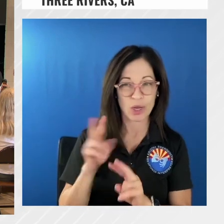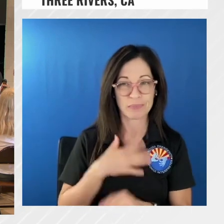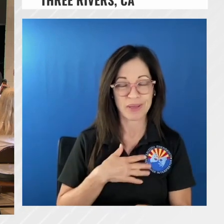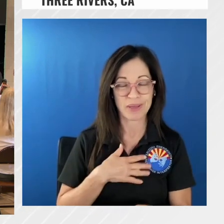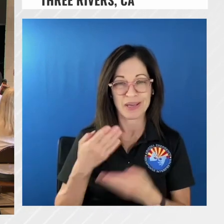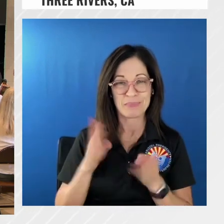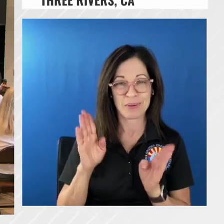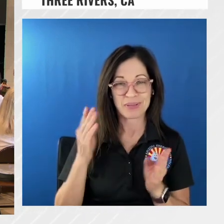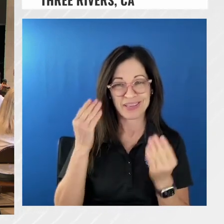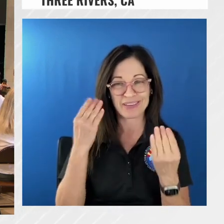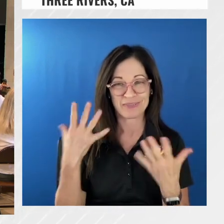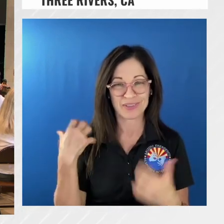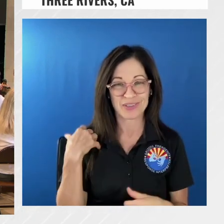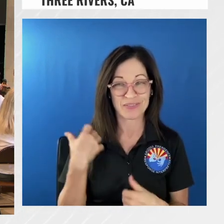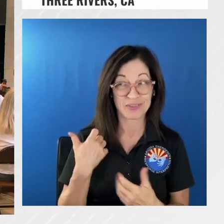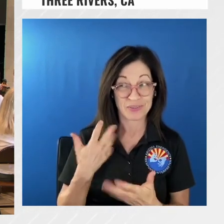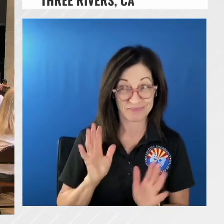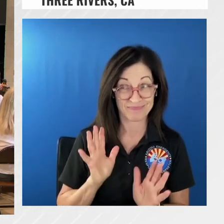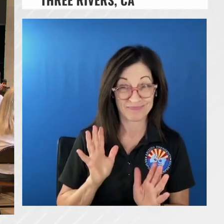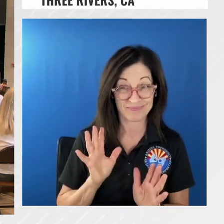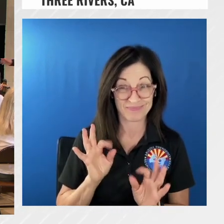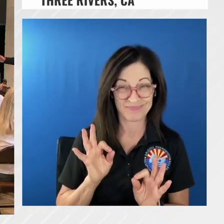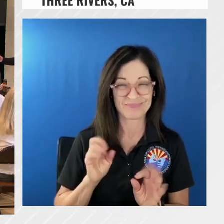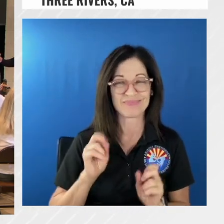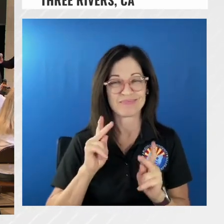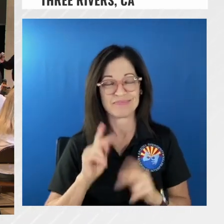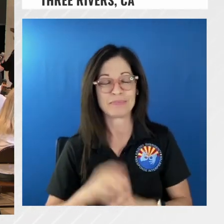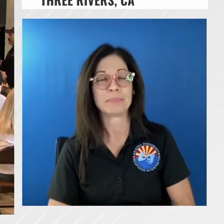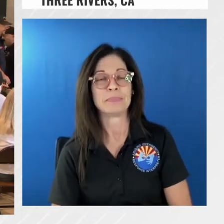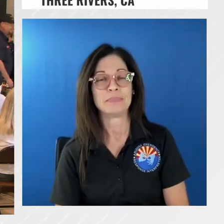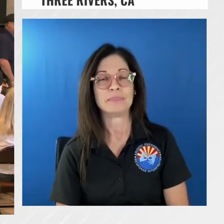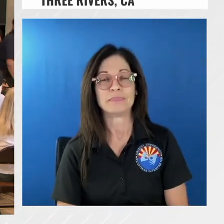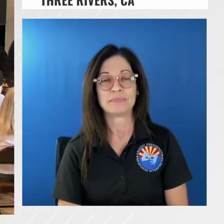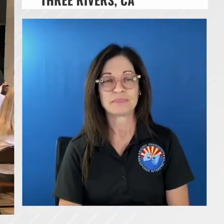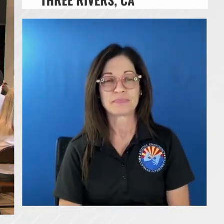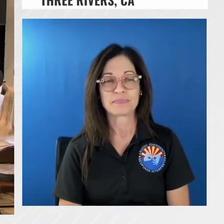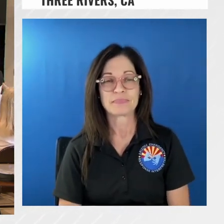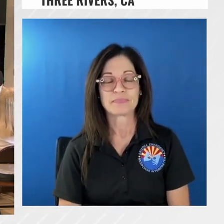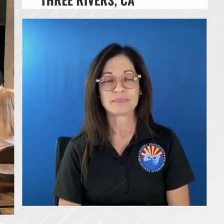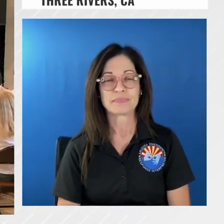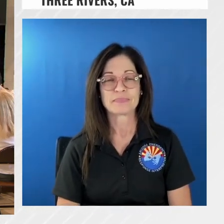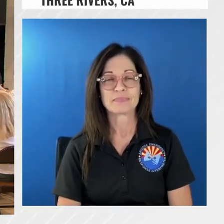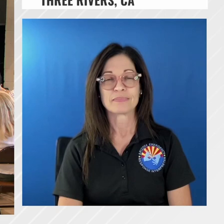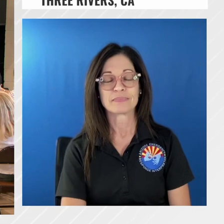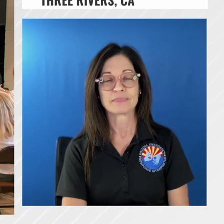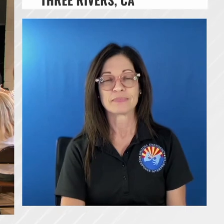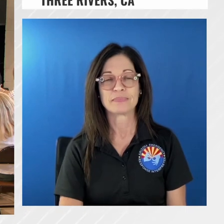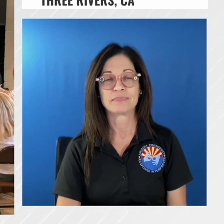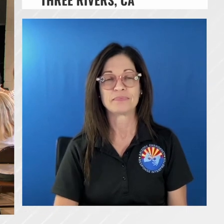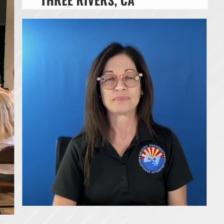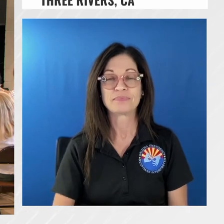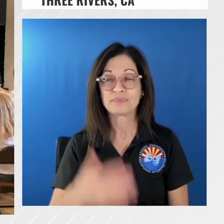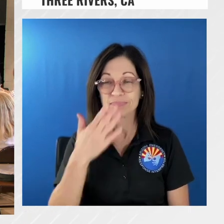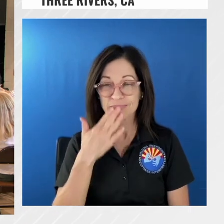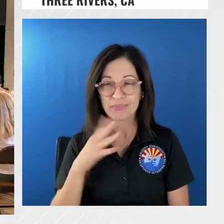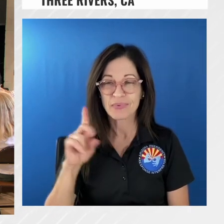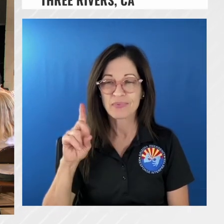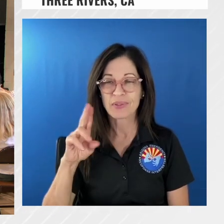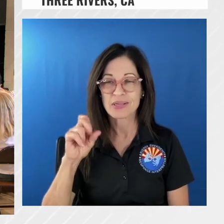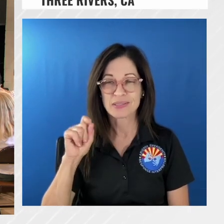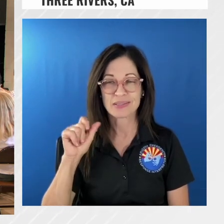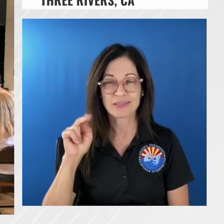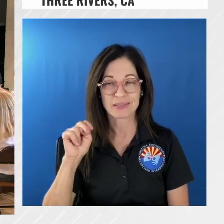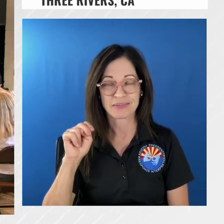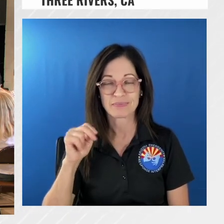thank you just appreciate that and if you do have